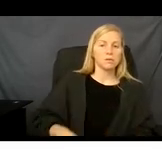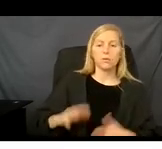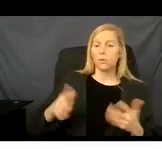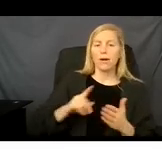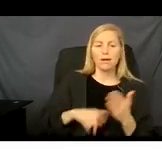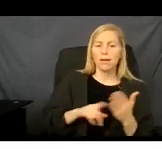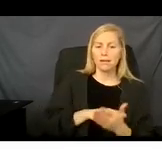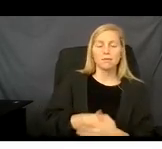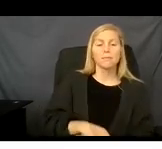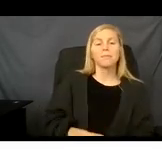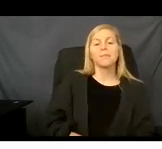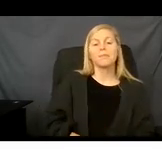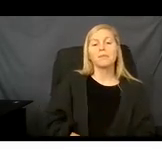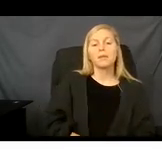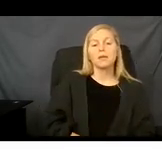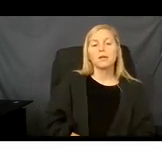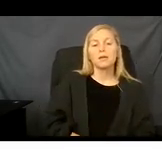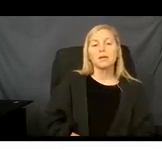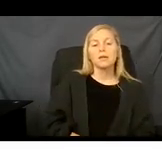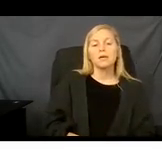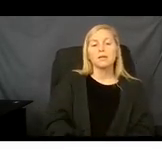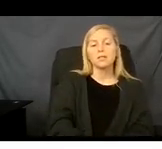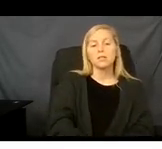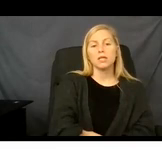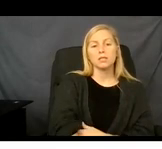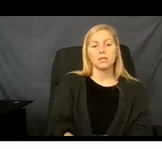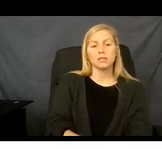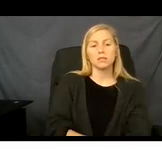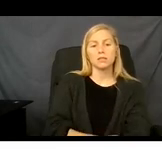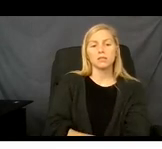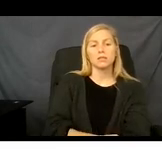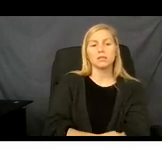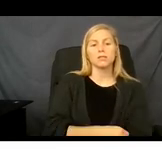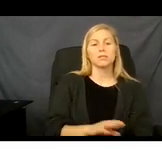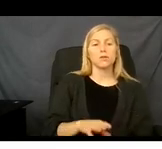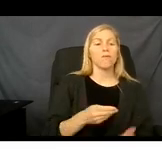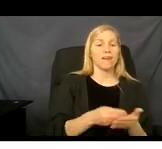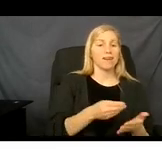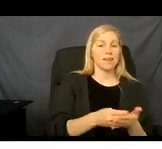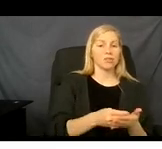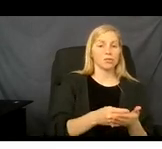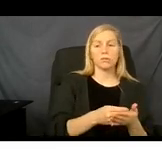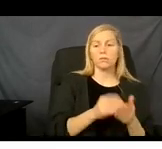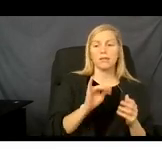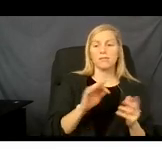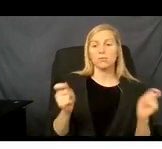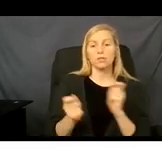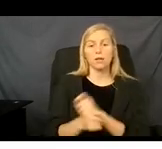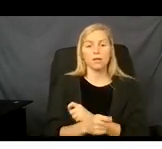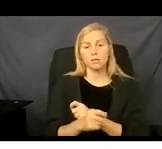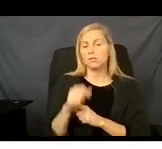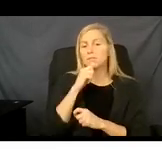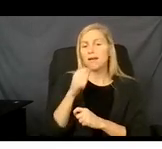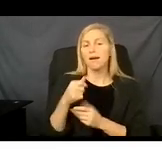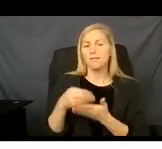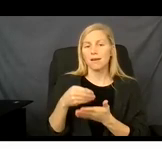cancel your Medicaid coverage by changing your application from financial to non-financial application. The New York State